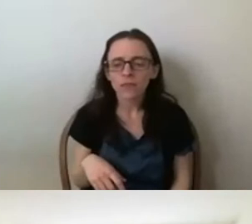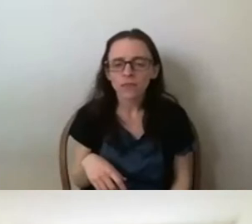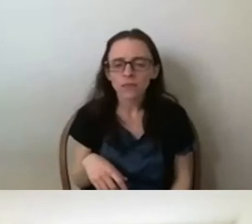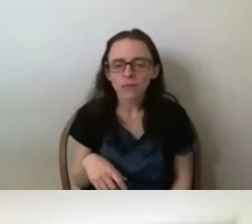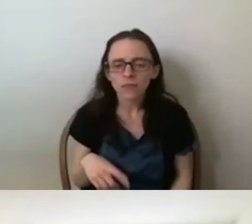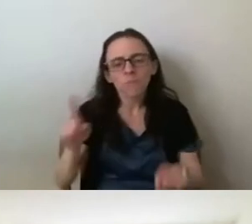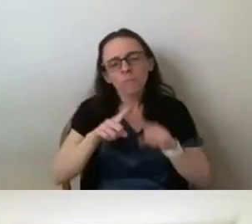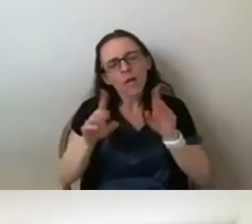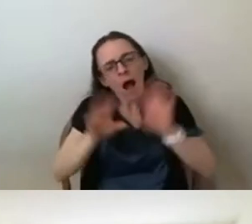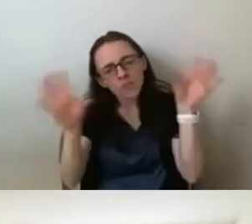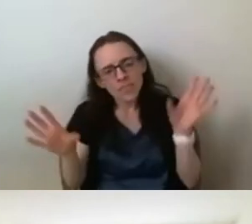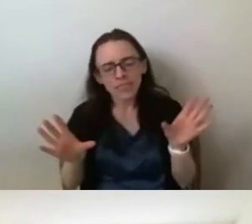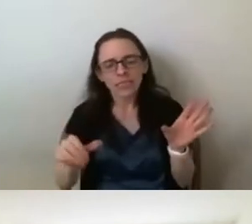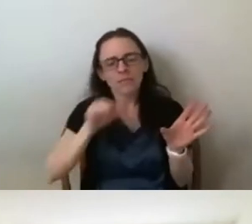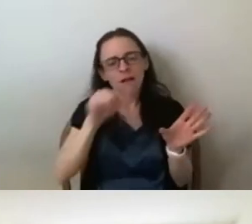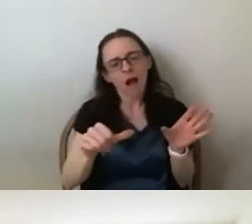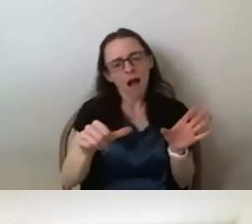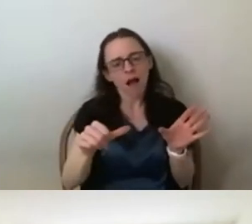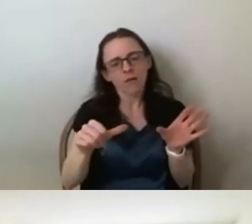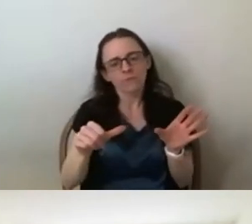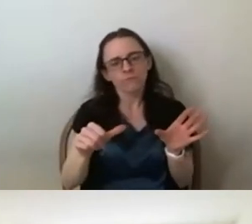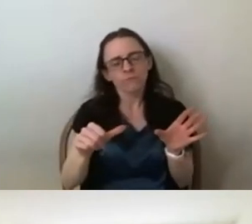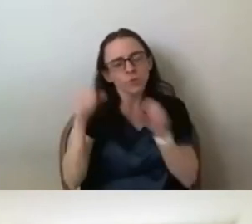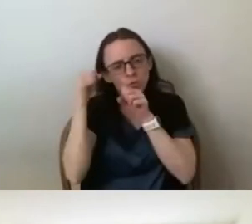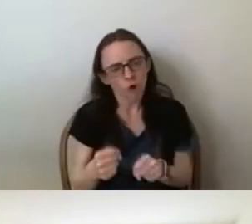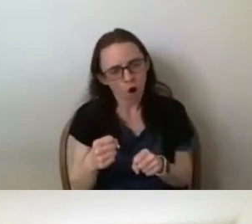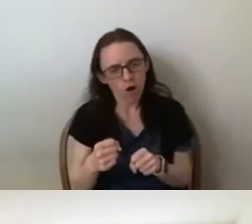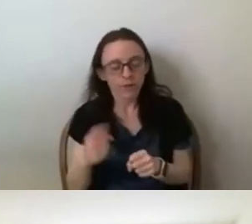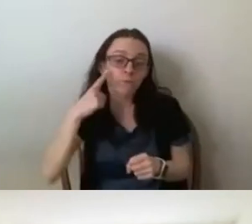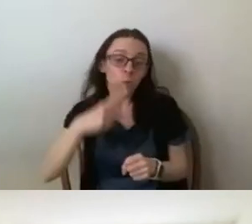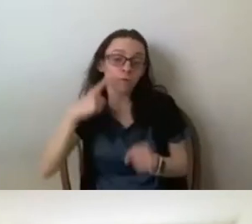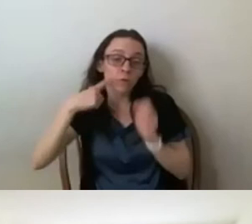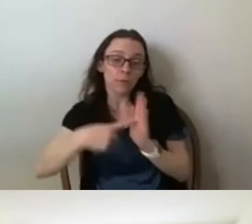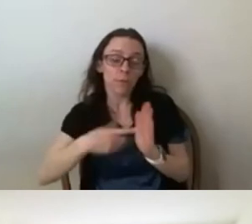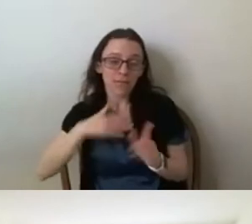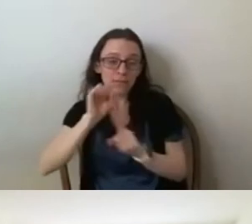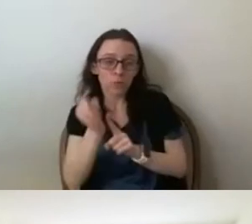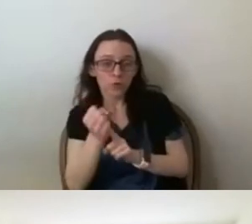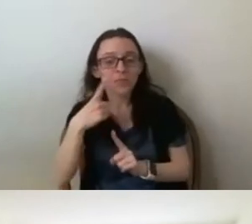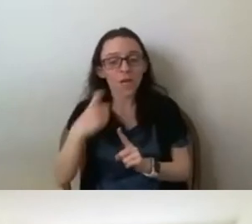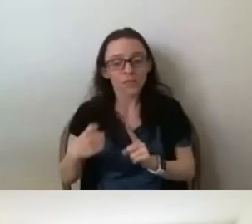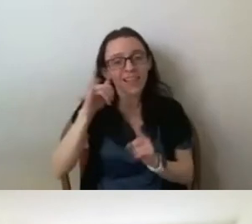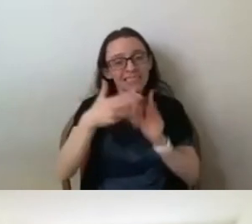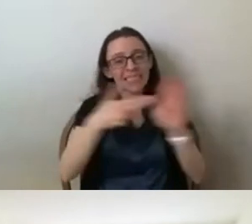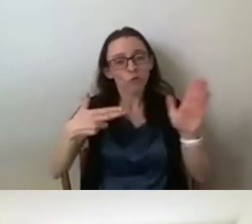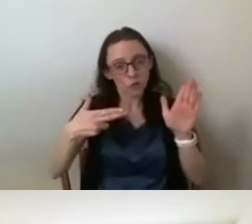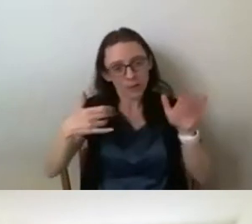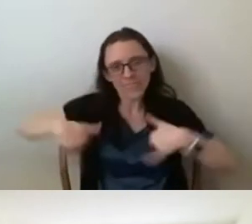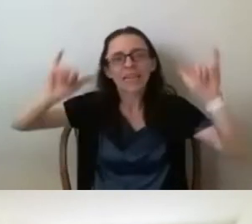as strong as an effect in my case, in my case, because these stereotypes are so persistent today. But I do believe that